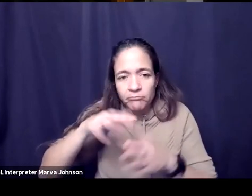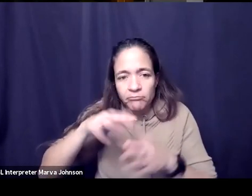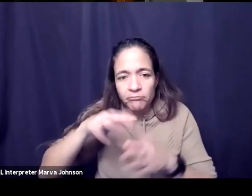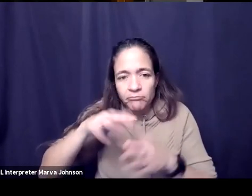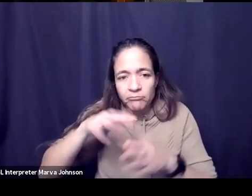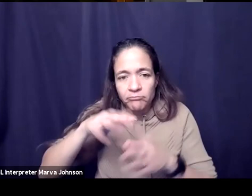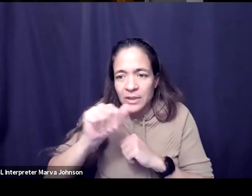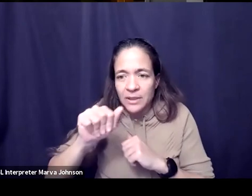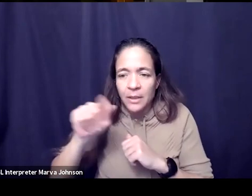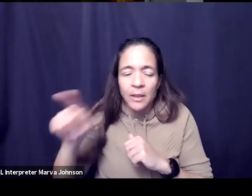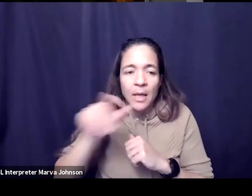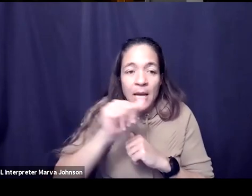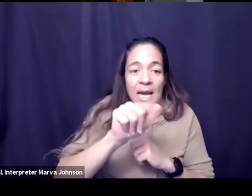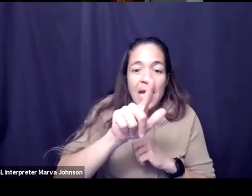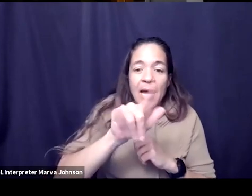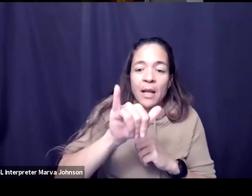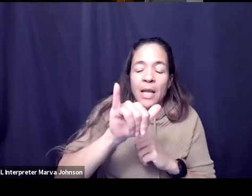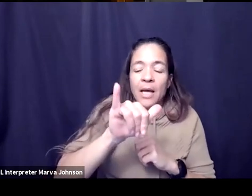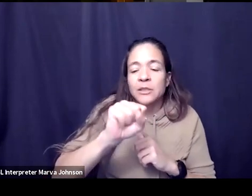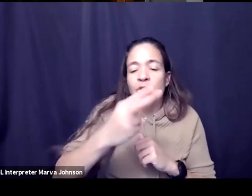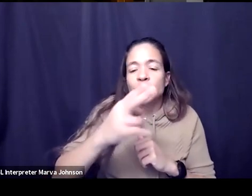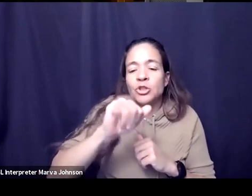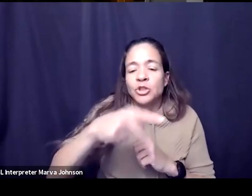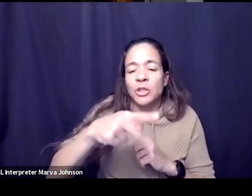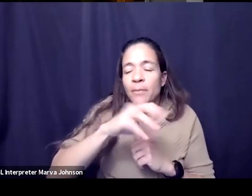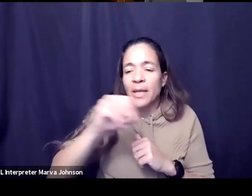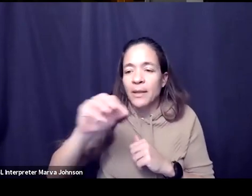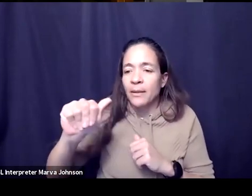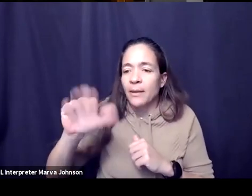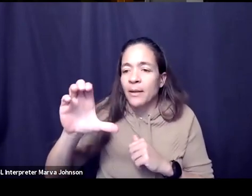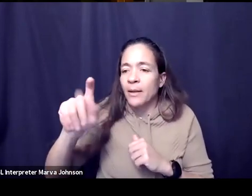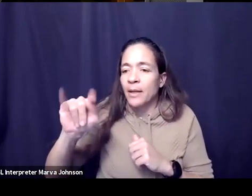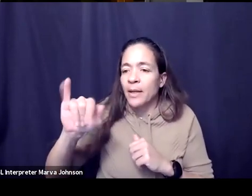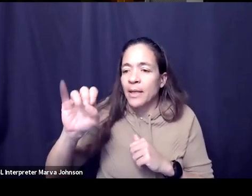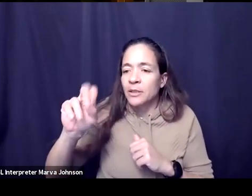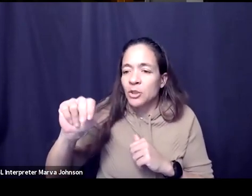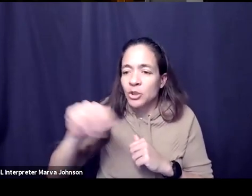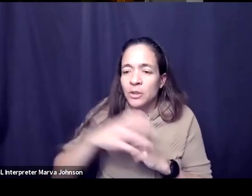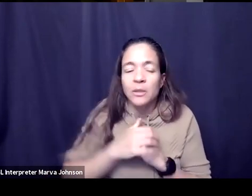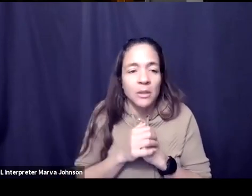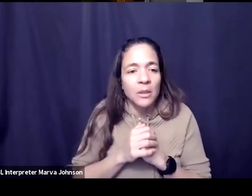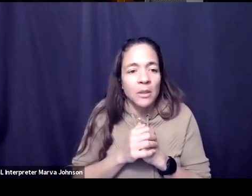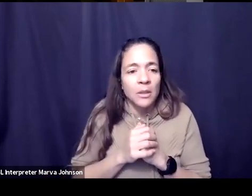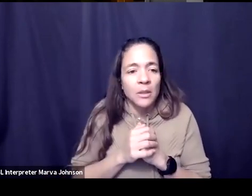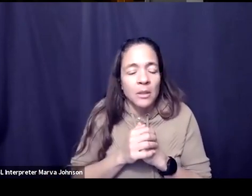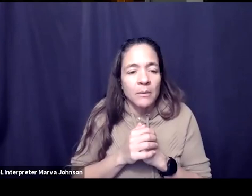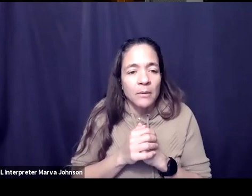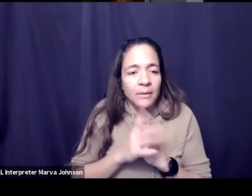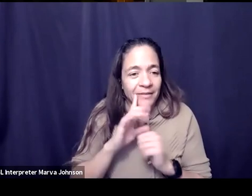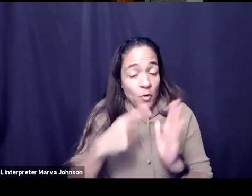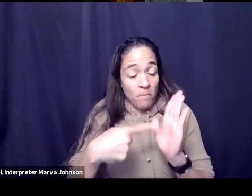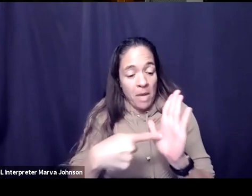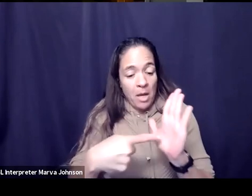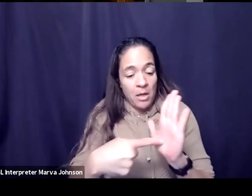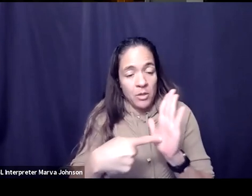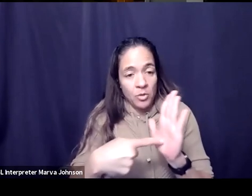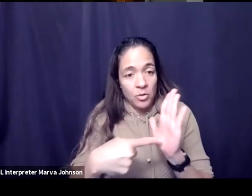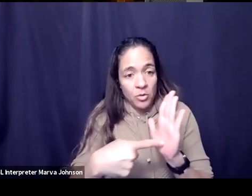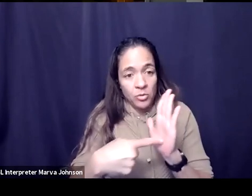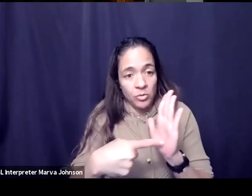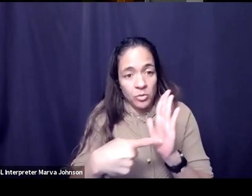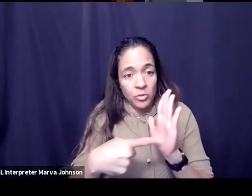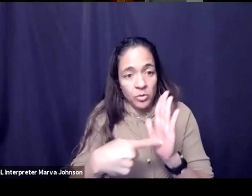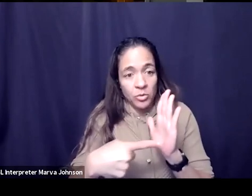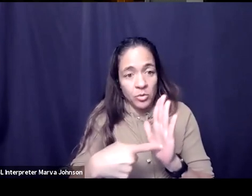action what they're doing um i guess as far as role models i maybe something nothing's more